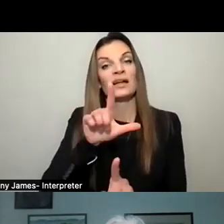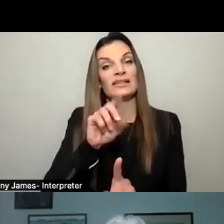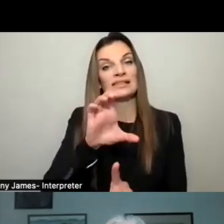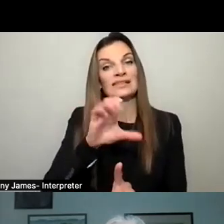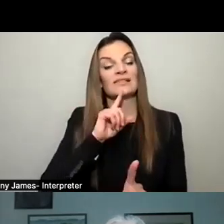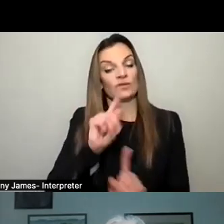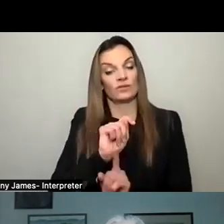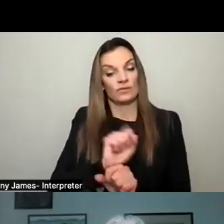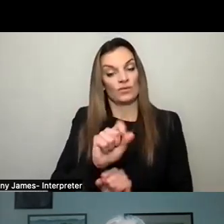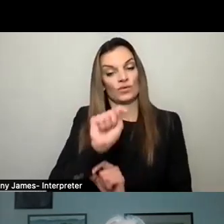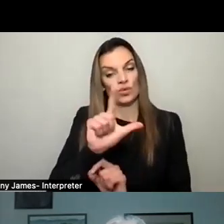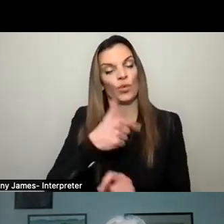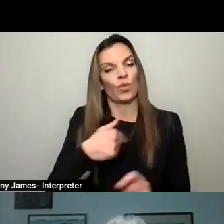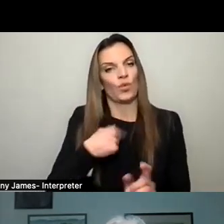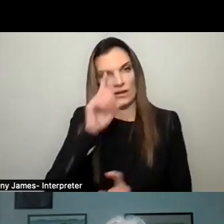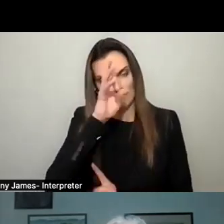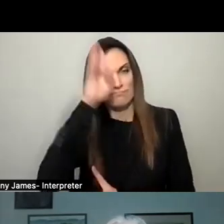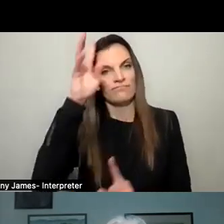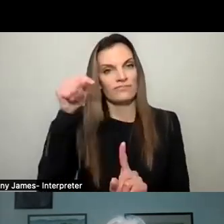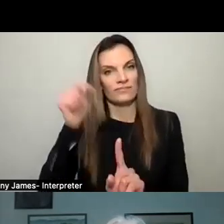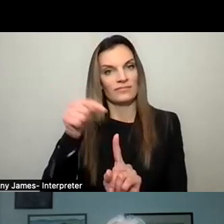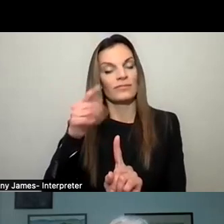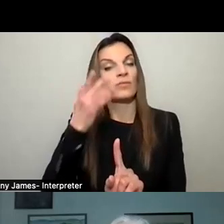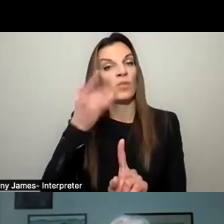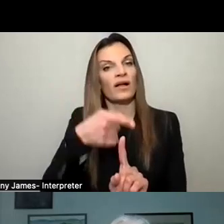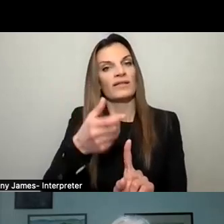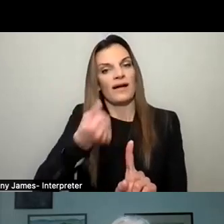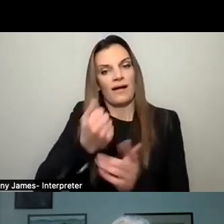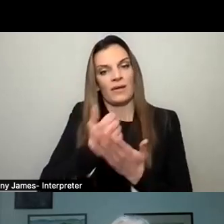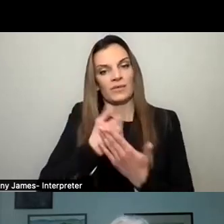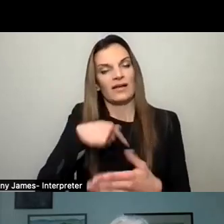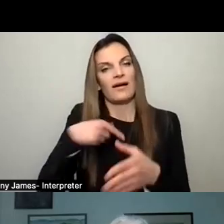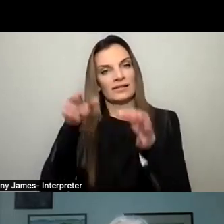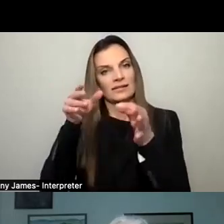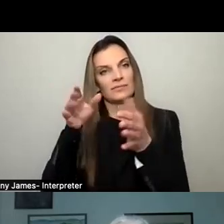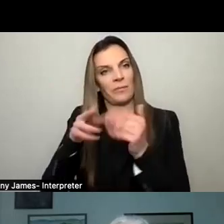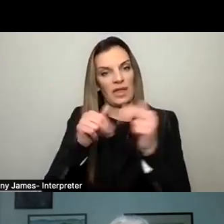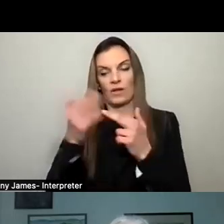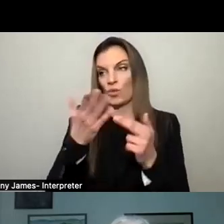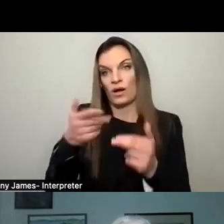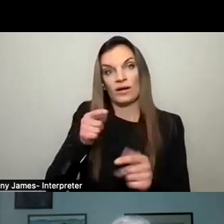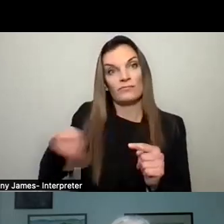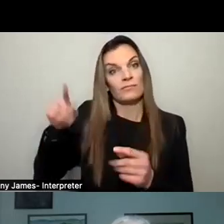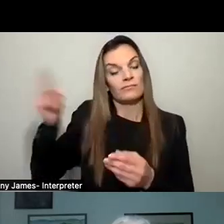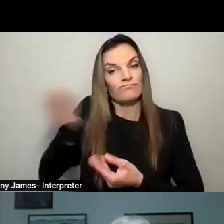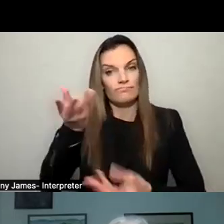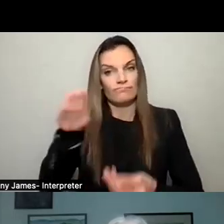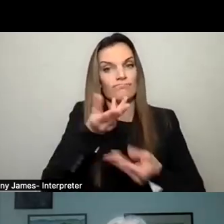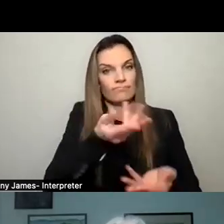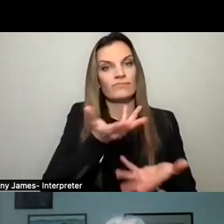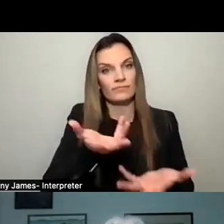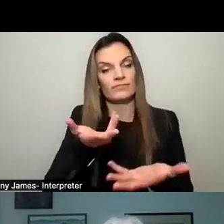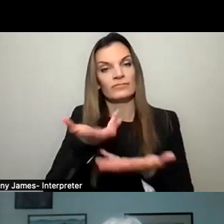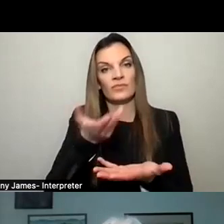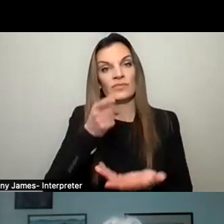created to help us build the things that the village decide that we, our neighbors, in a process that